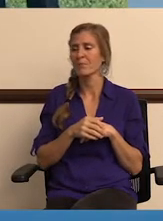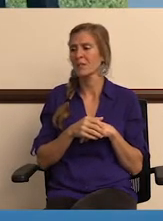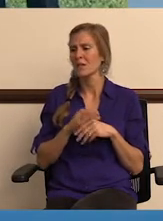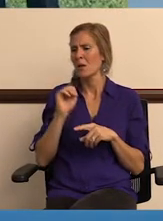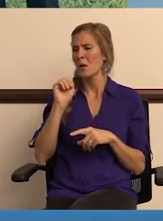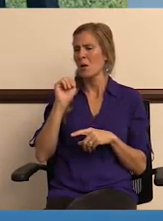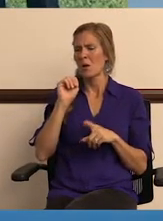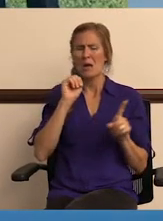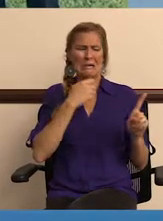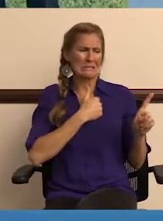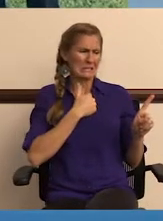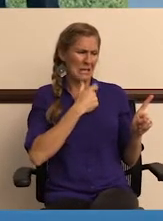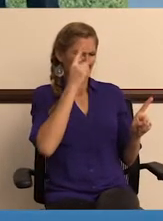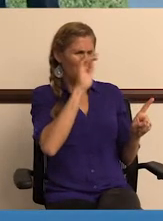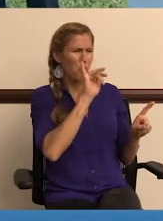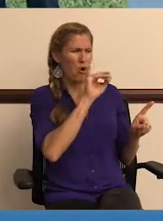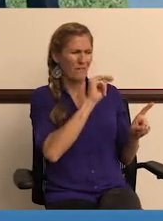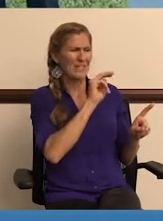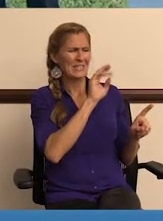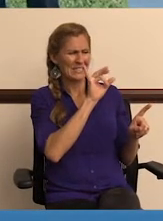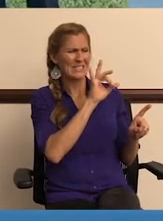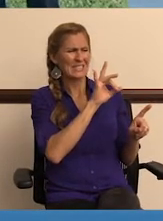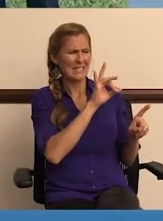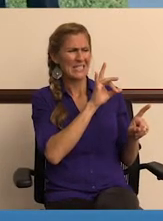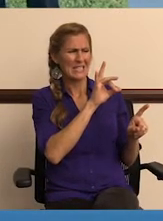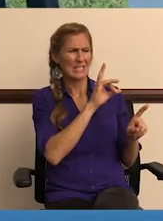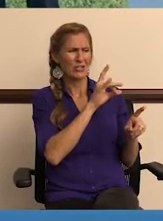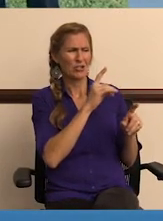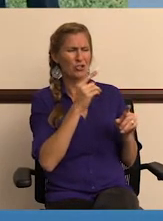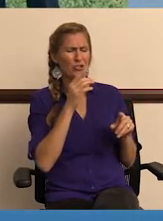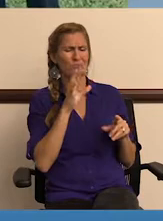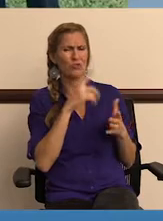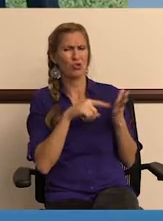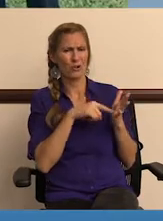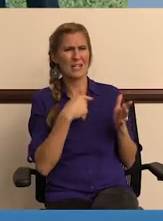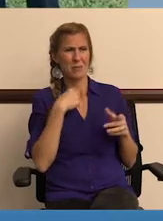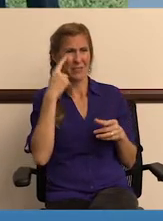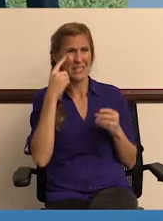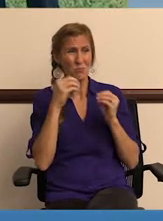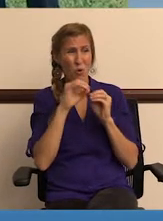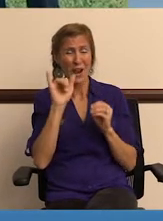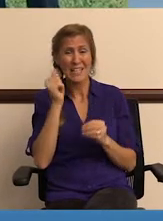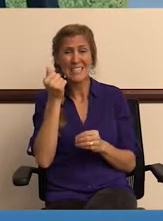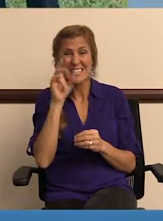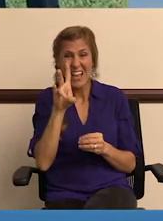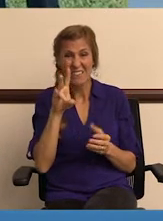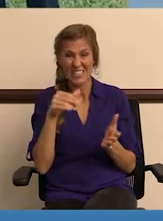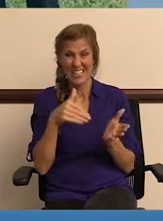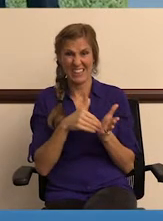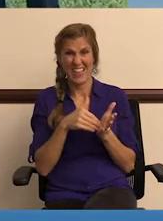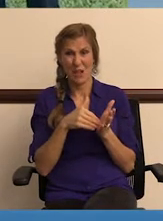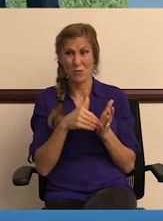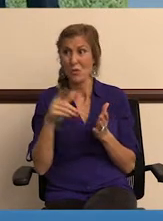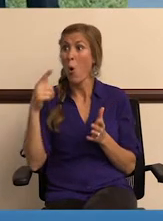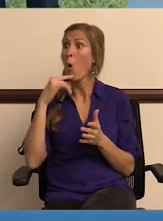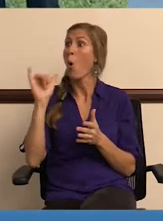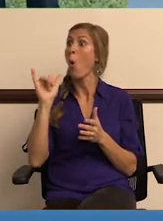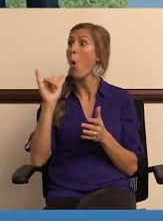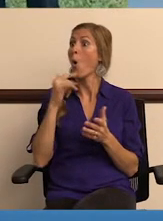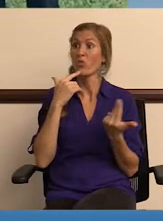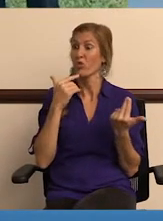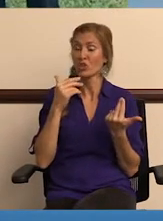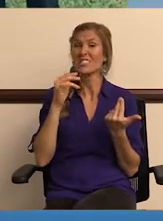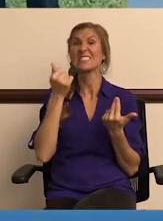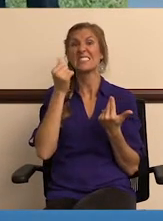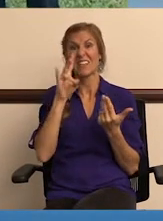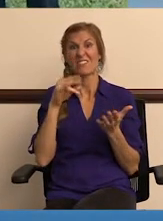shortly. And I apologize. I think Marvin did correct me on this slide. It's closer to 17,000 vacant lots right now. Yeah, and 17,000 vacants.